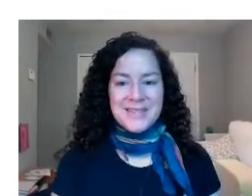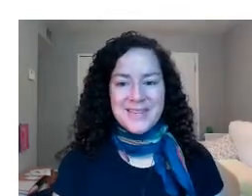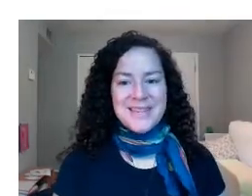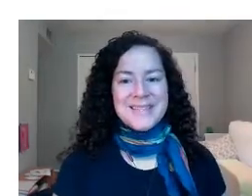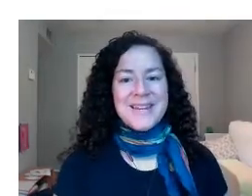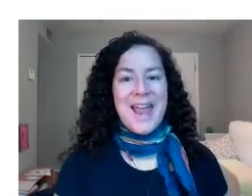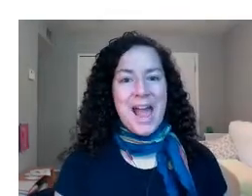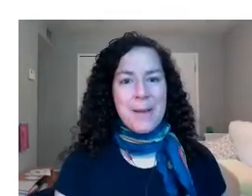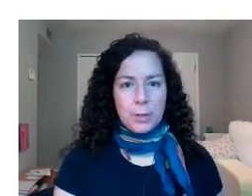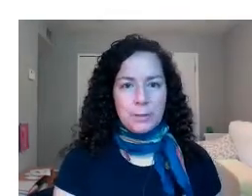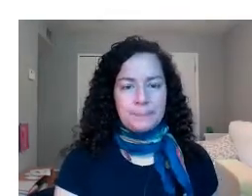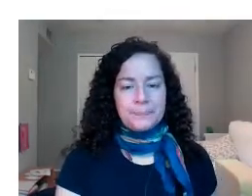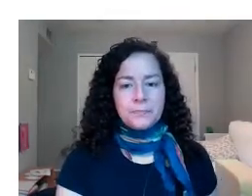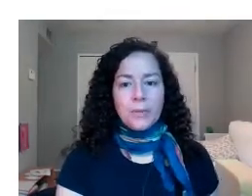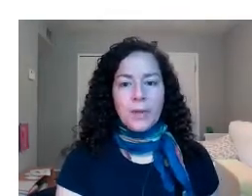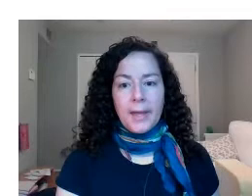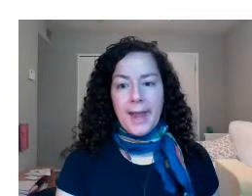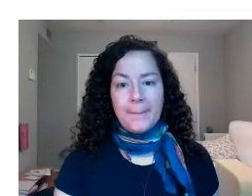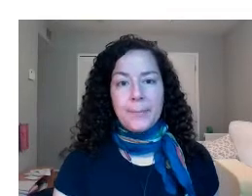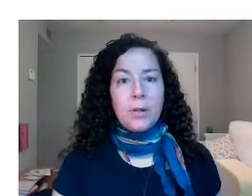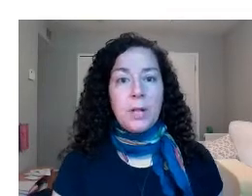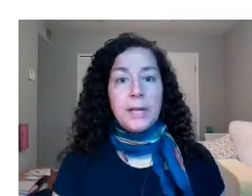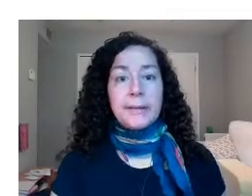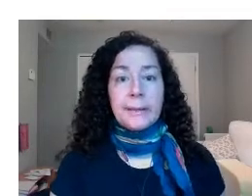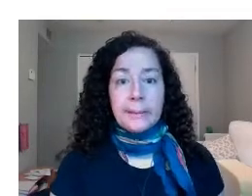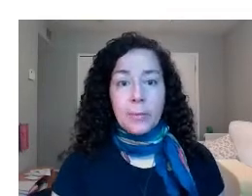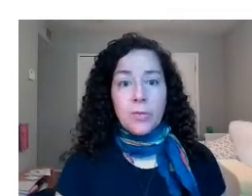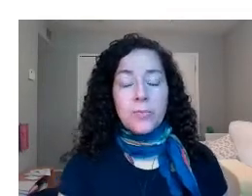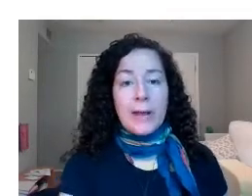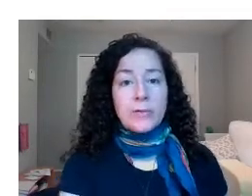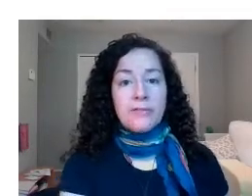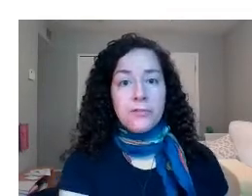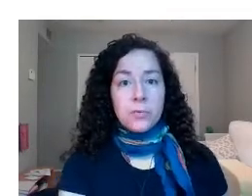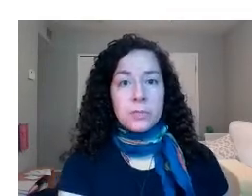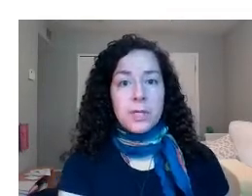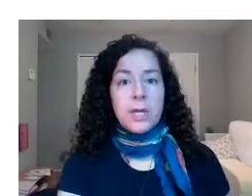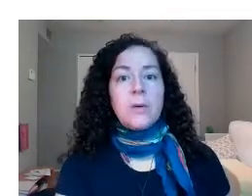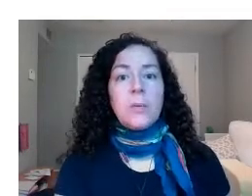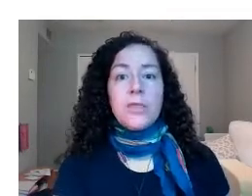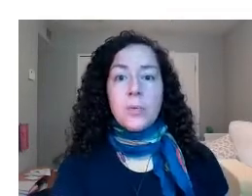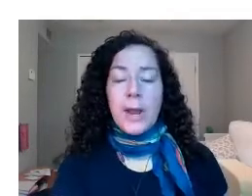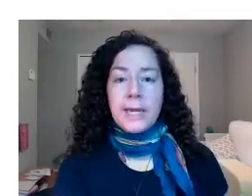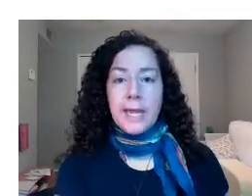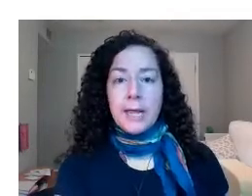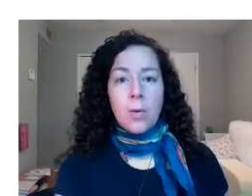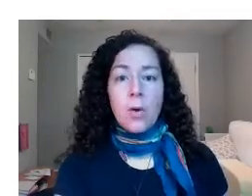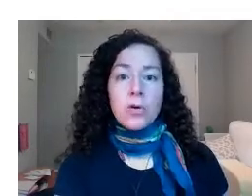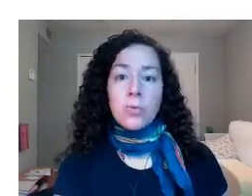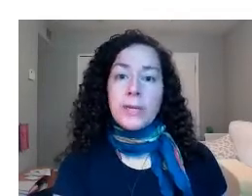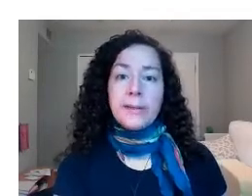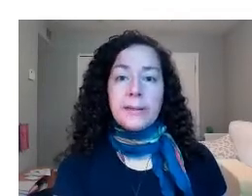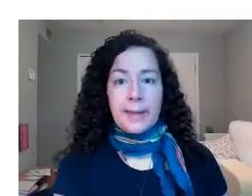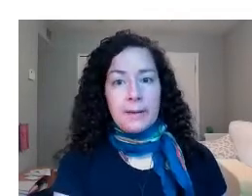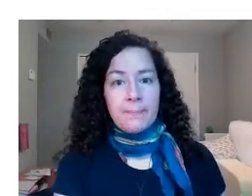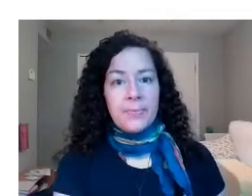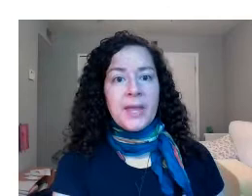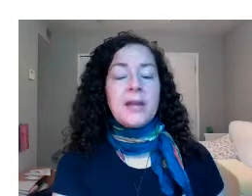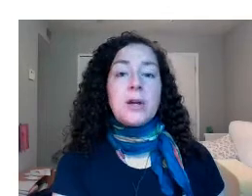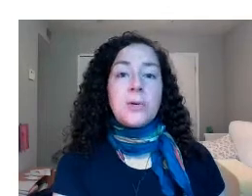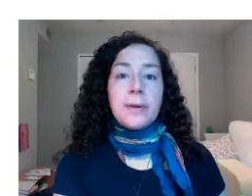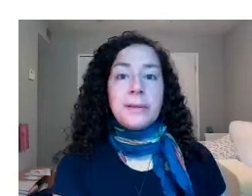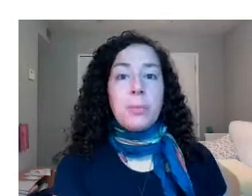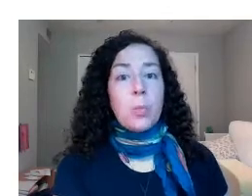This is an apple. An apple is a smooth, rounded fruit with a red, yellow, or green skin